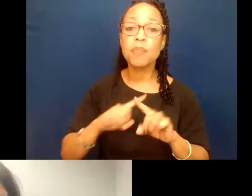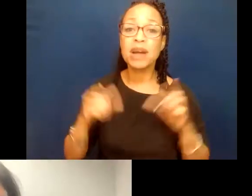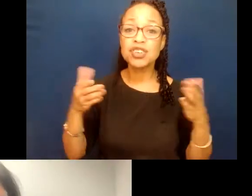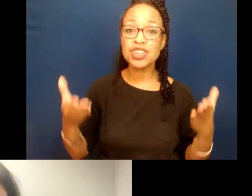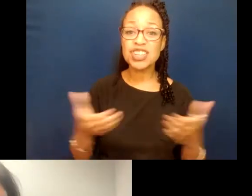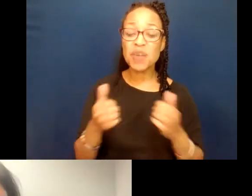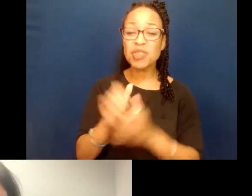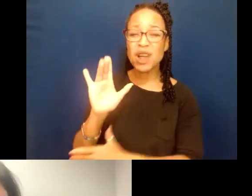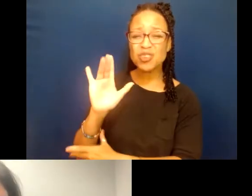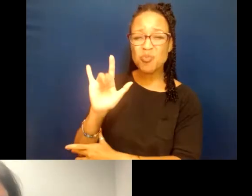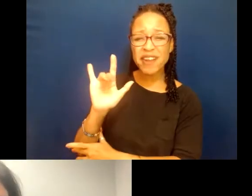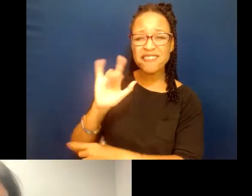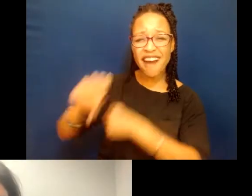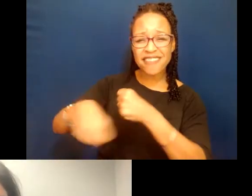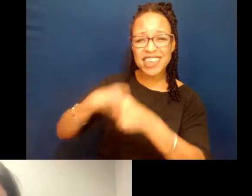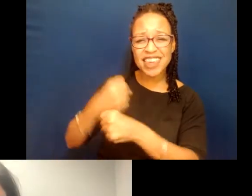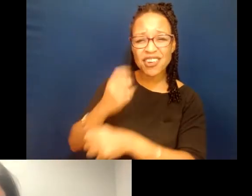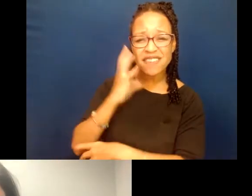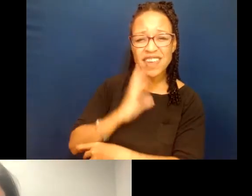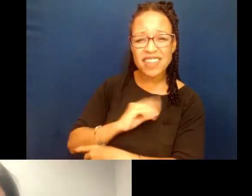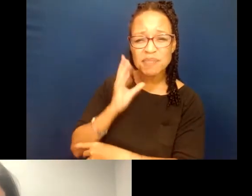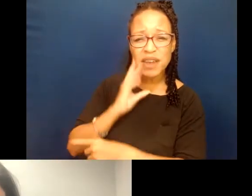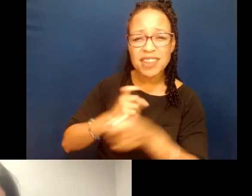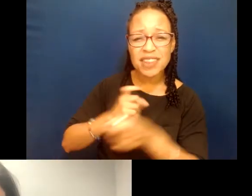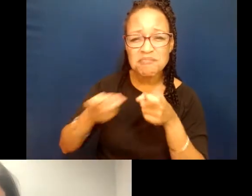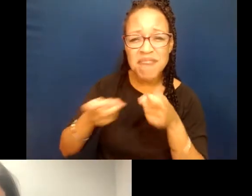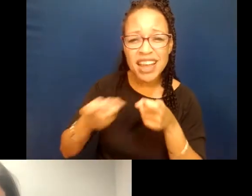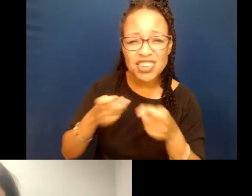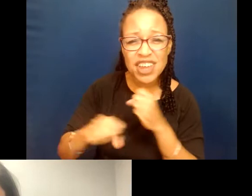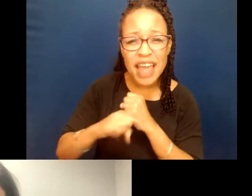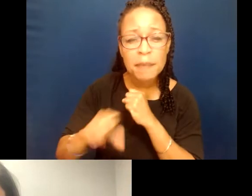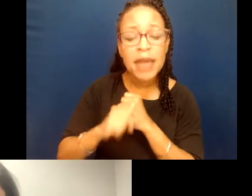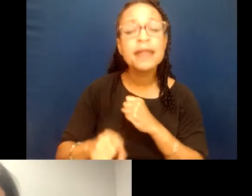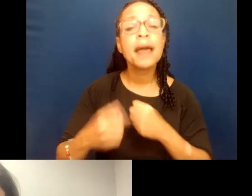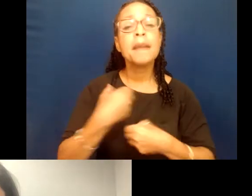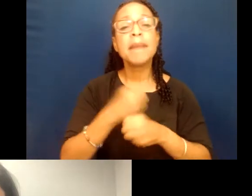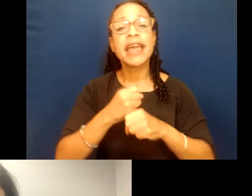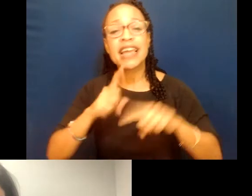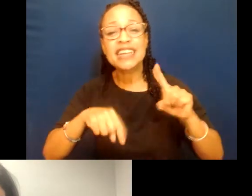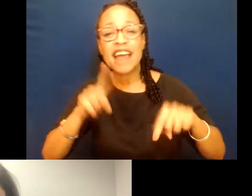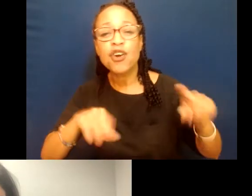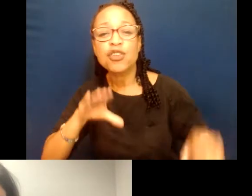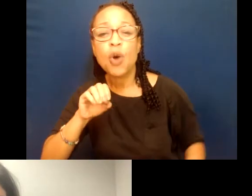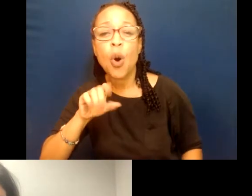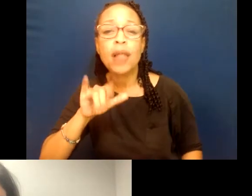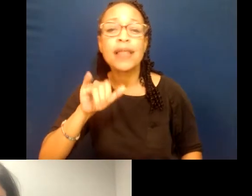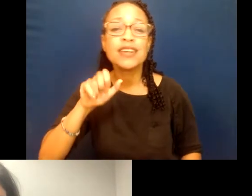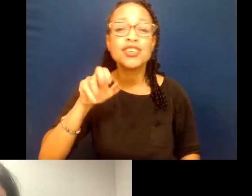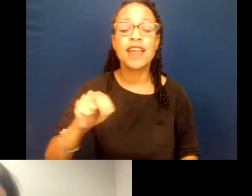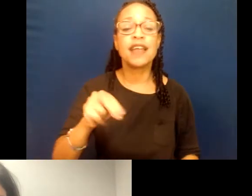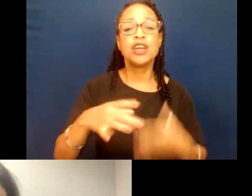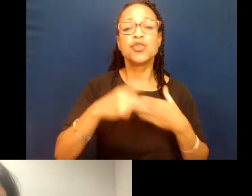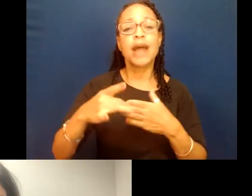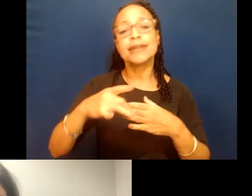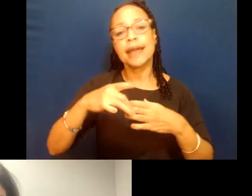25 years' experience in managing campaigns, building diverse coalitions, and directing opinion leaders'